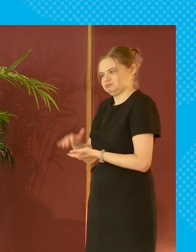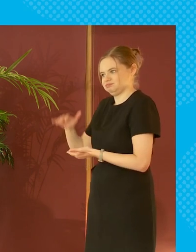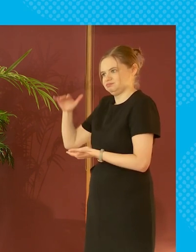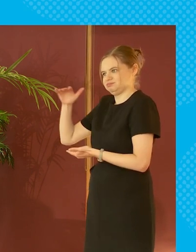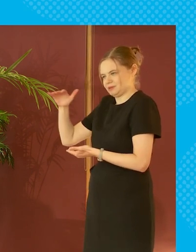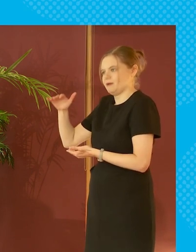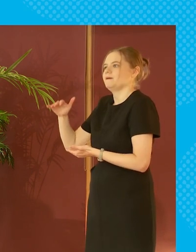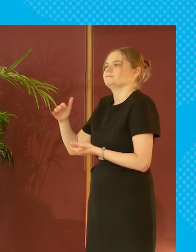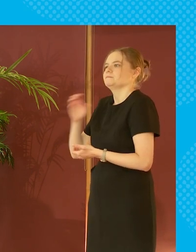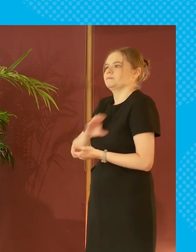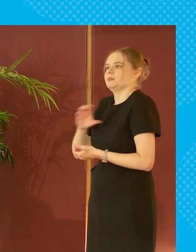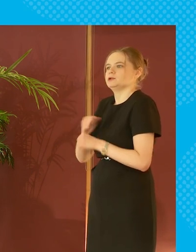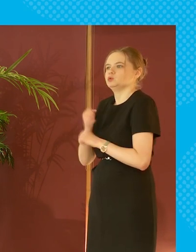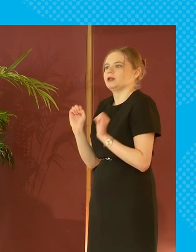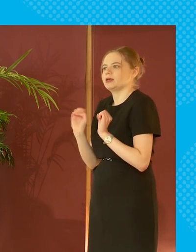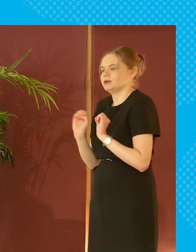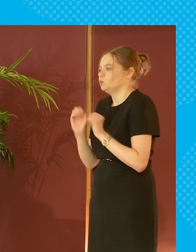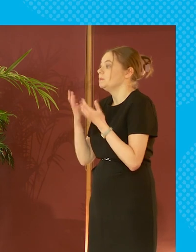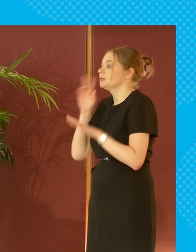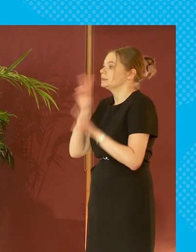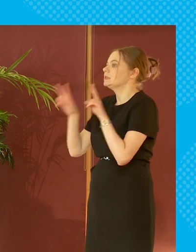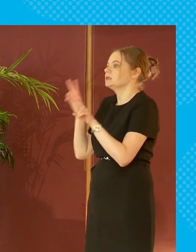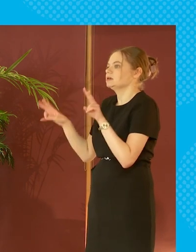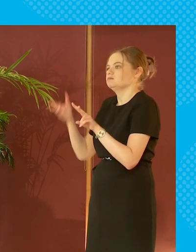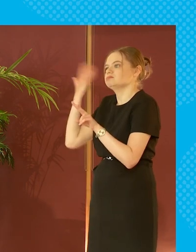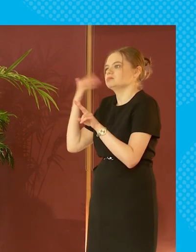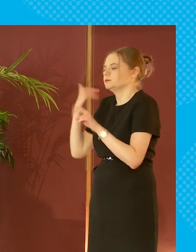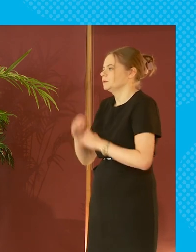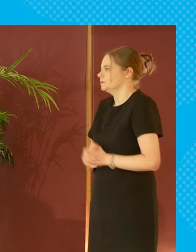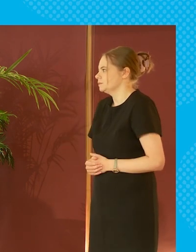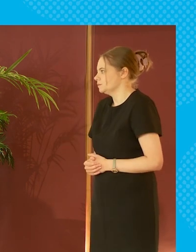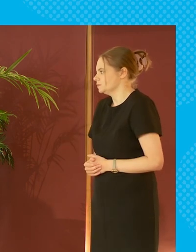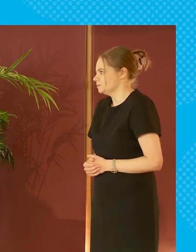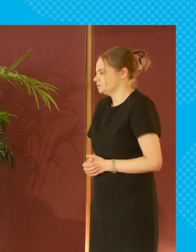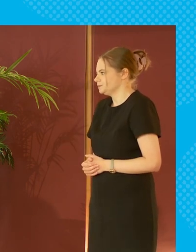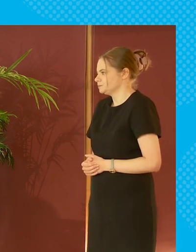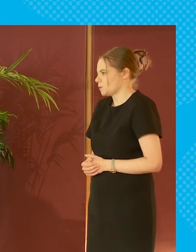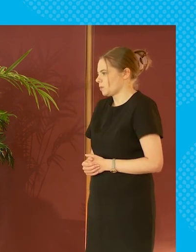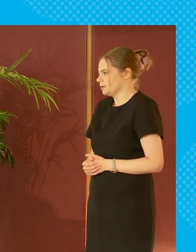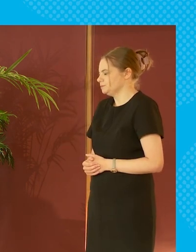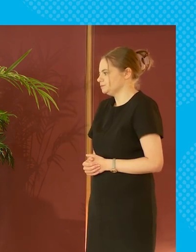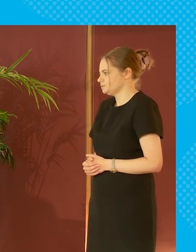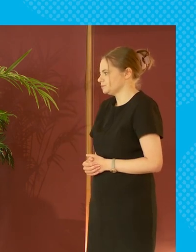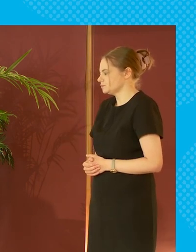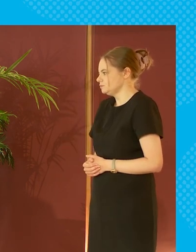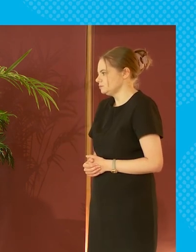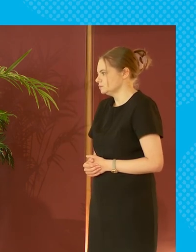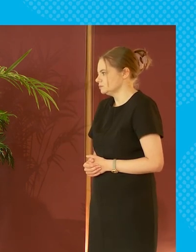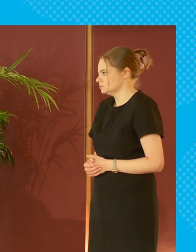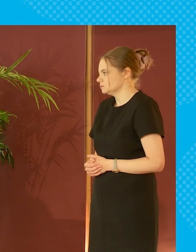and you know we have seen that you like i don't want go too far down the rabbit hole but how